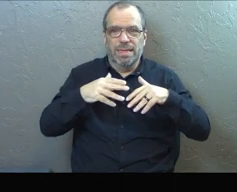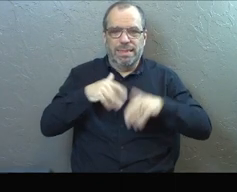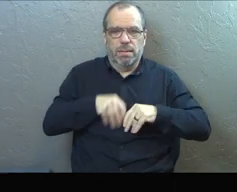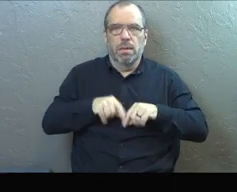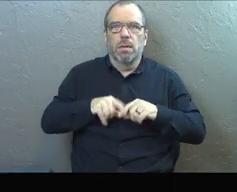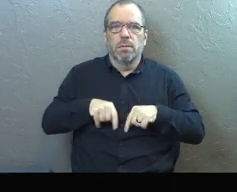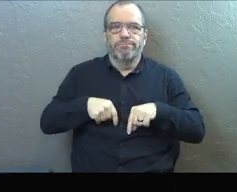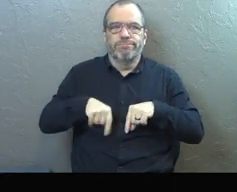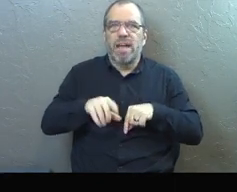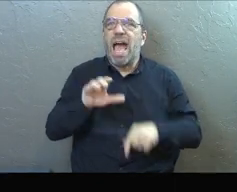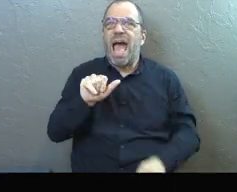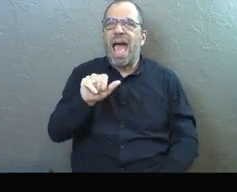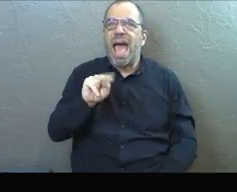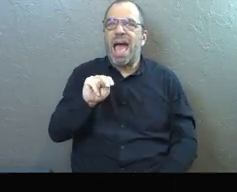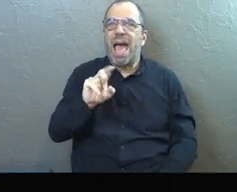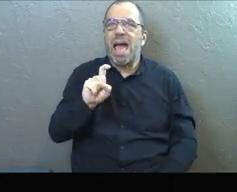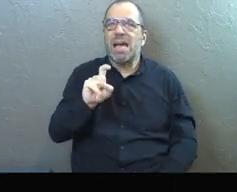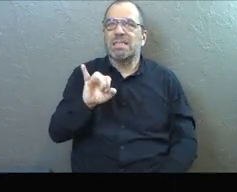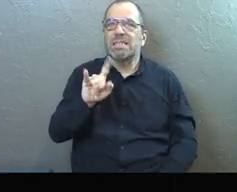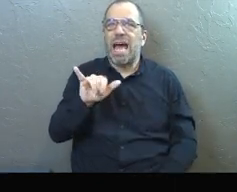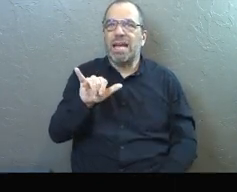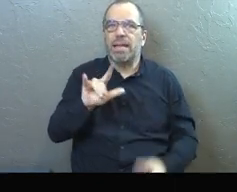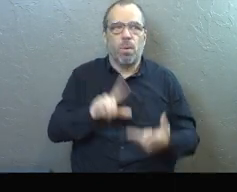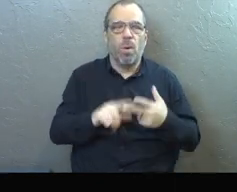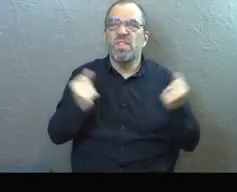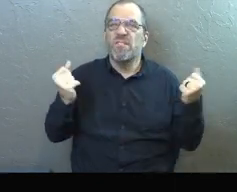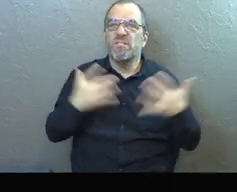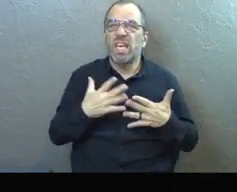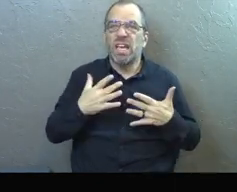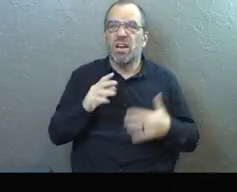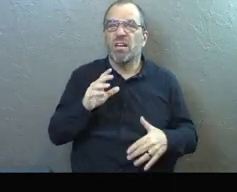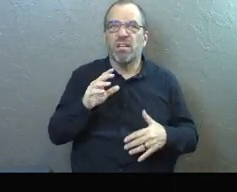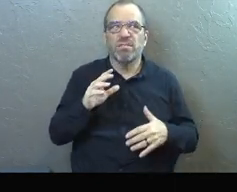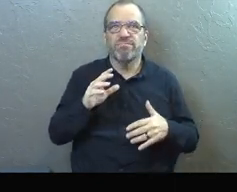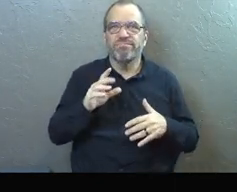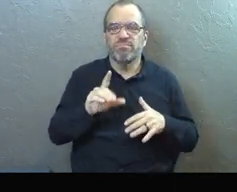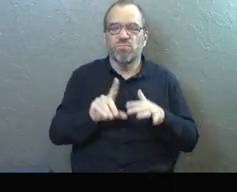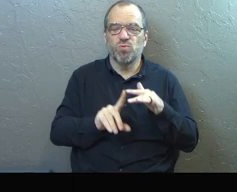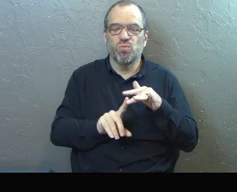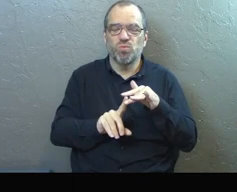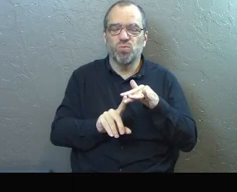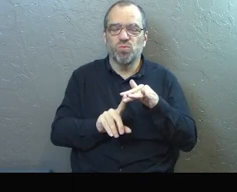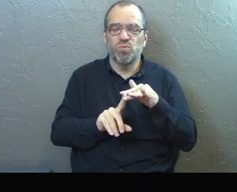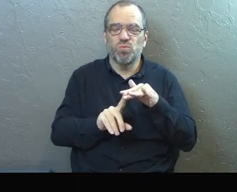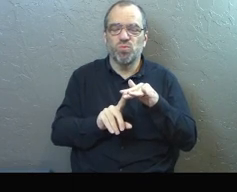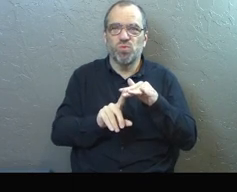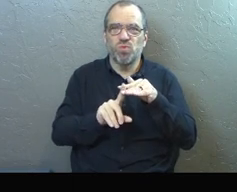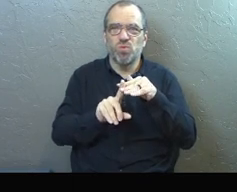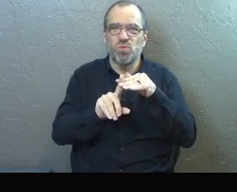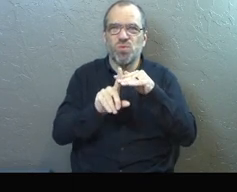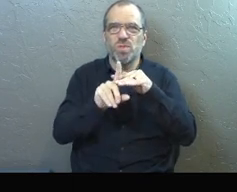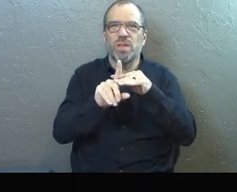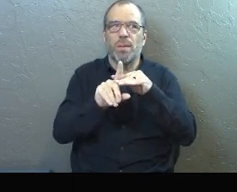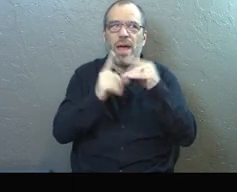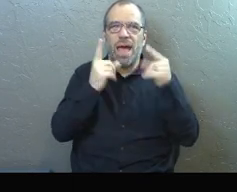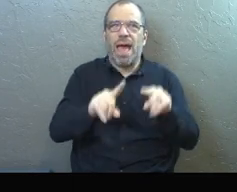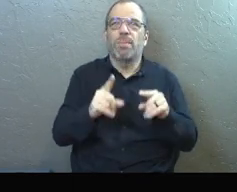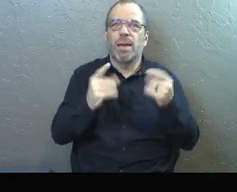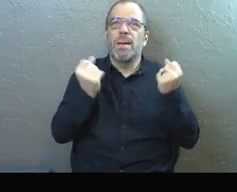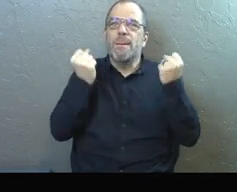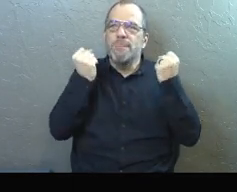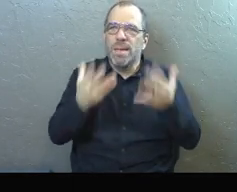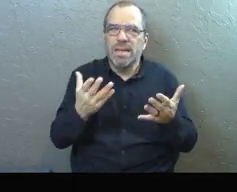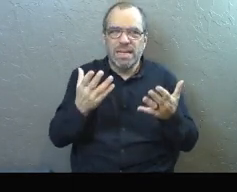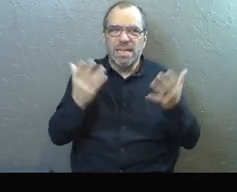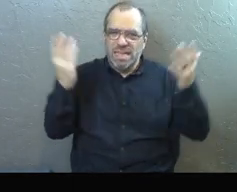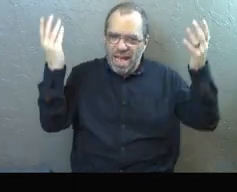anxiety started to creep up or the fear that comes with darkness starts to creep up. All of those things start to happen. think there's so many